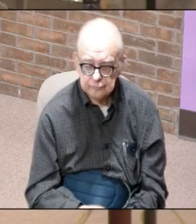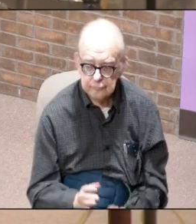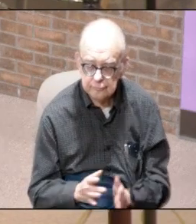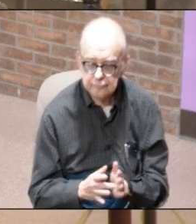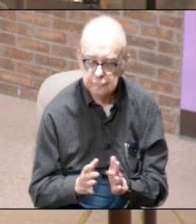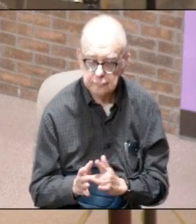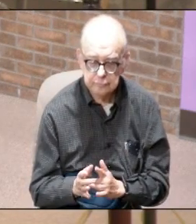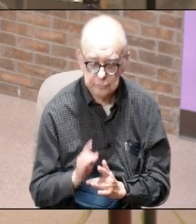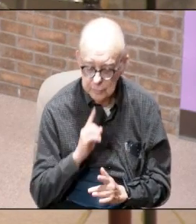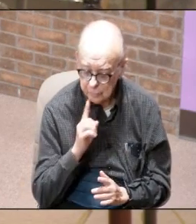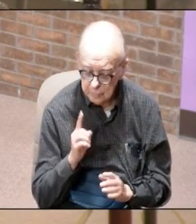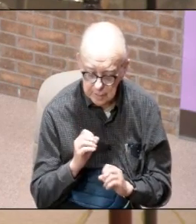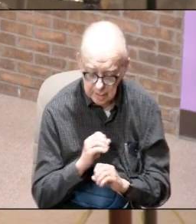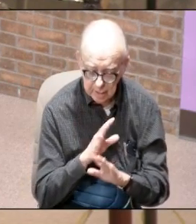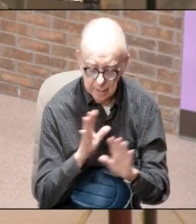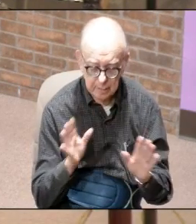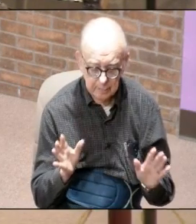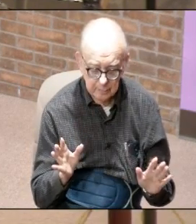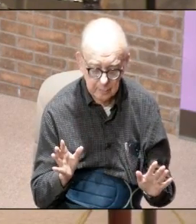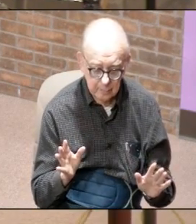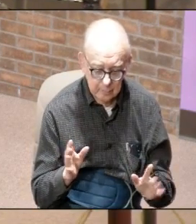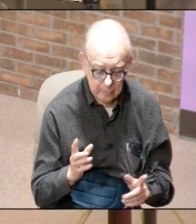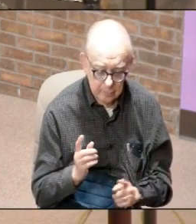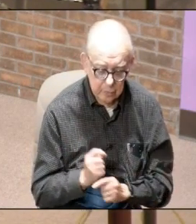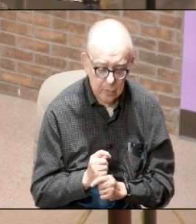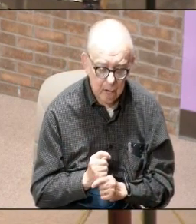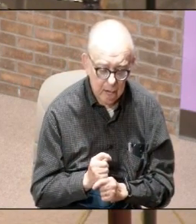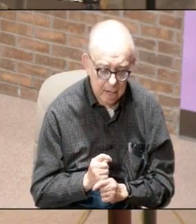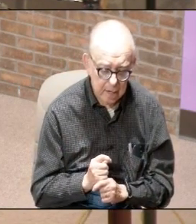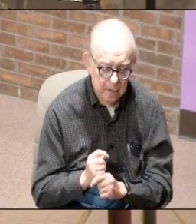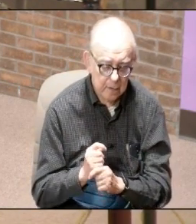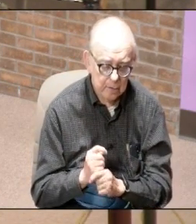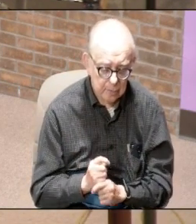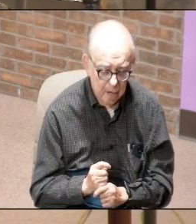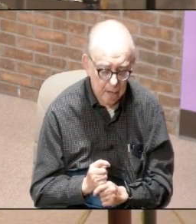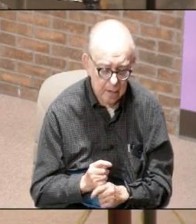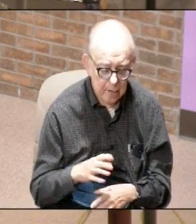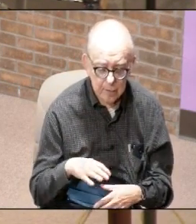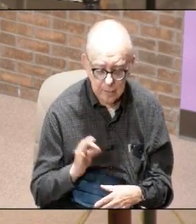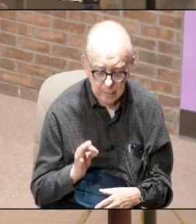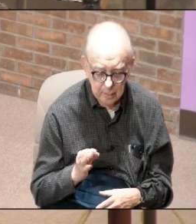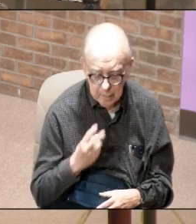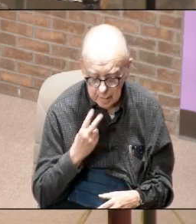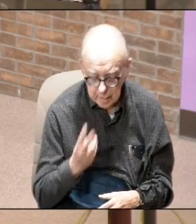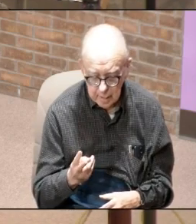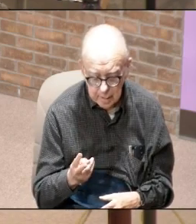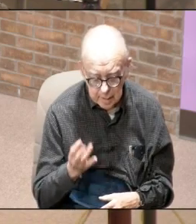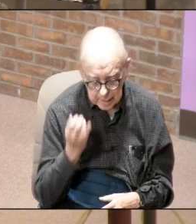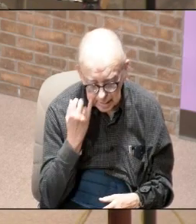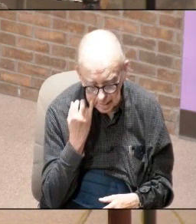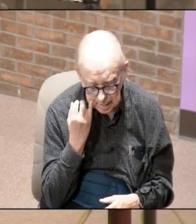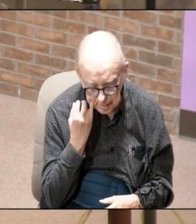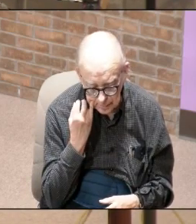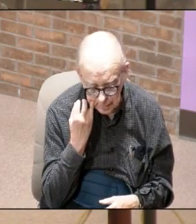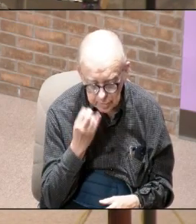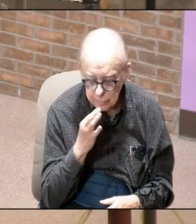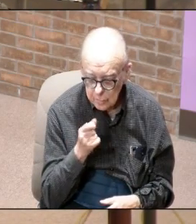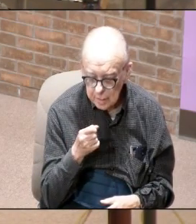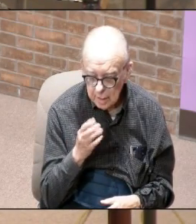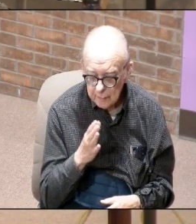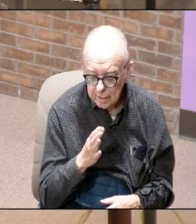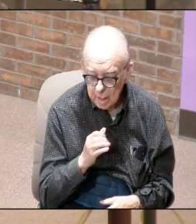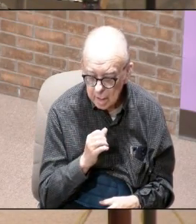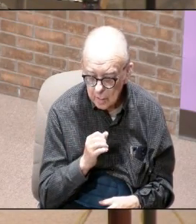Jesus was very plain when he said to try the spirit to see whether it be of God or